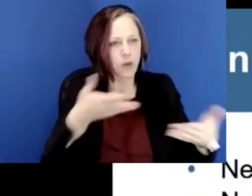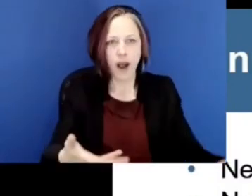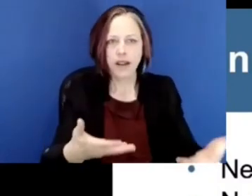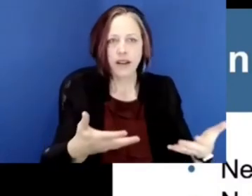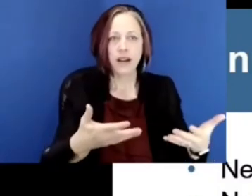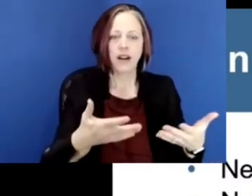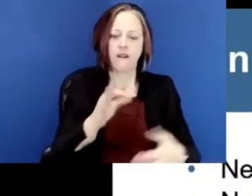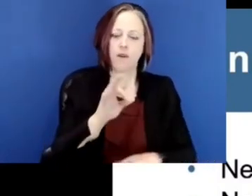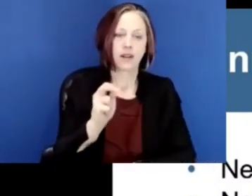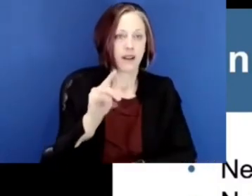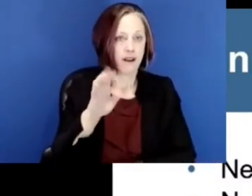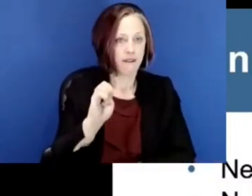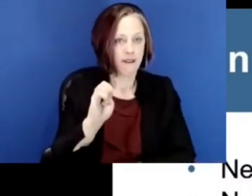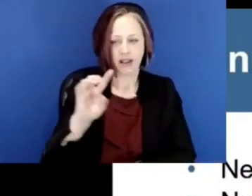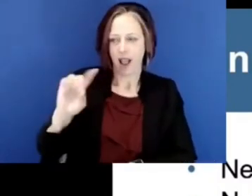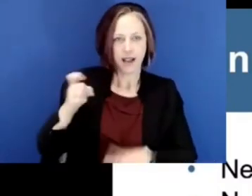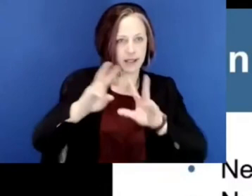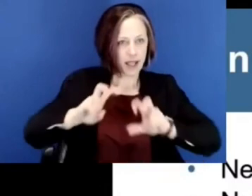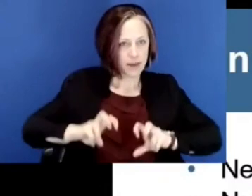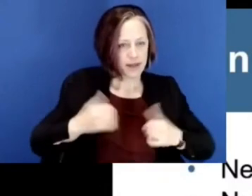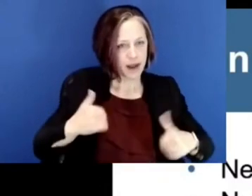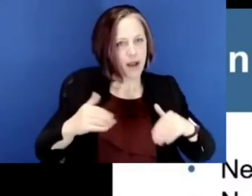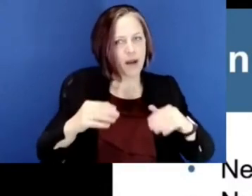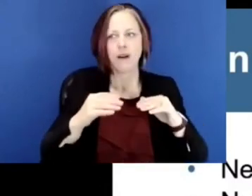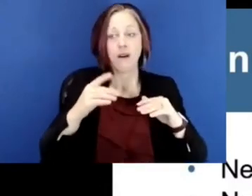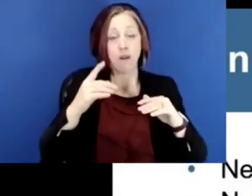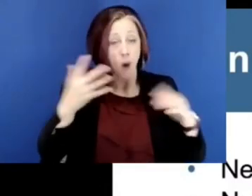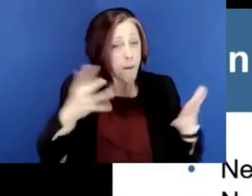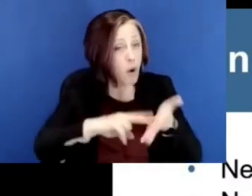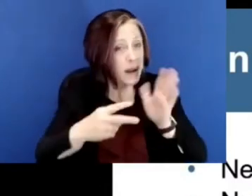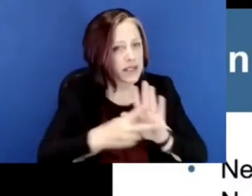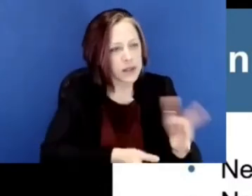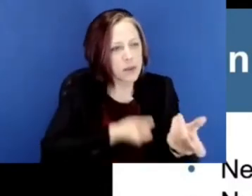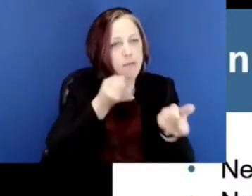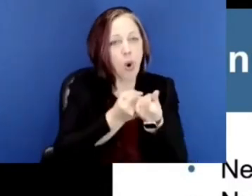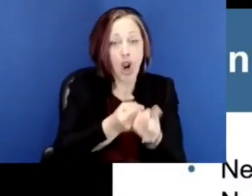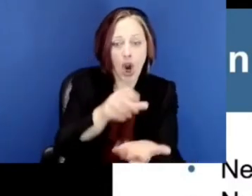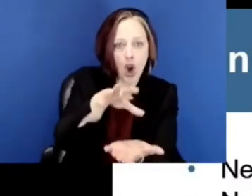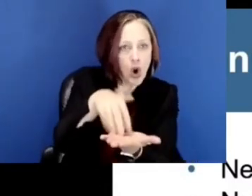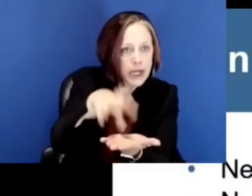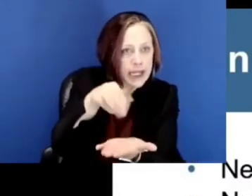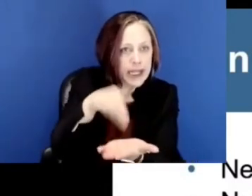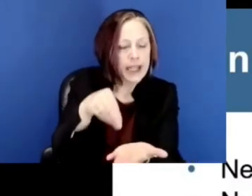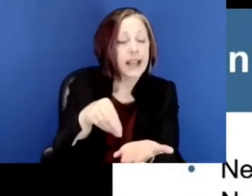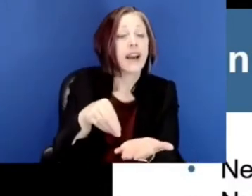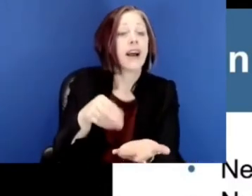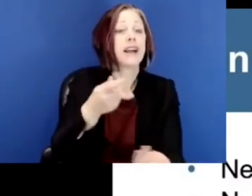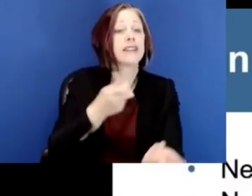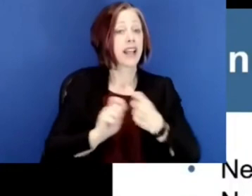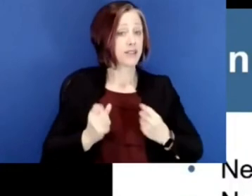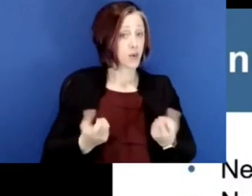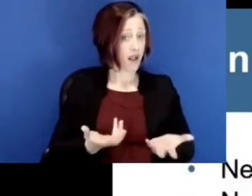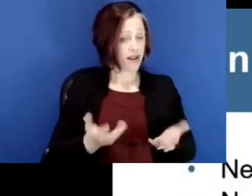now on formative and diagnostic assessment for the purpose of supporting learning rather